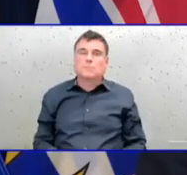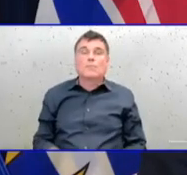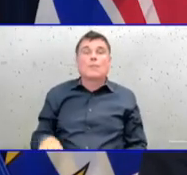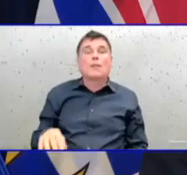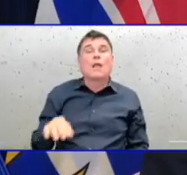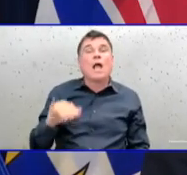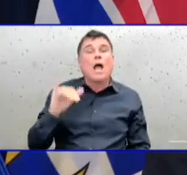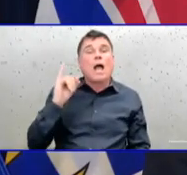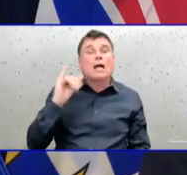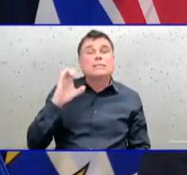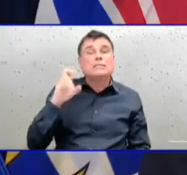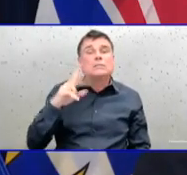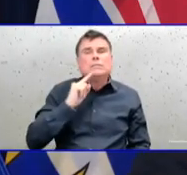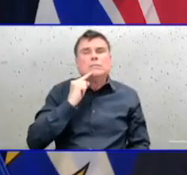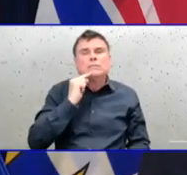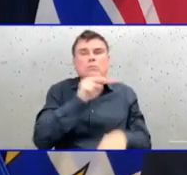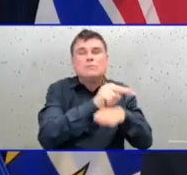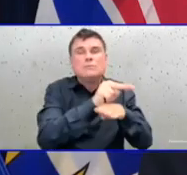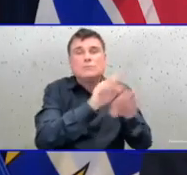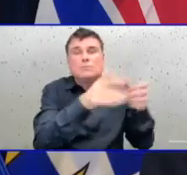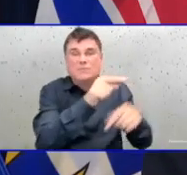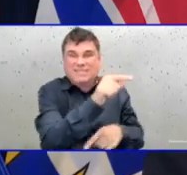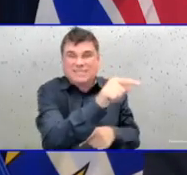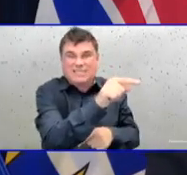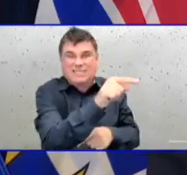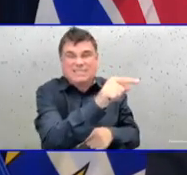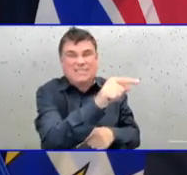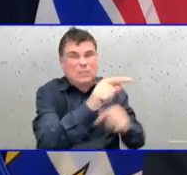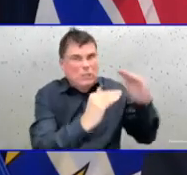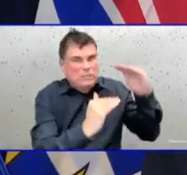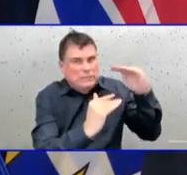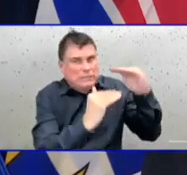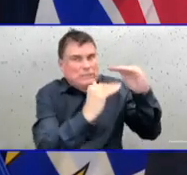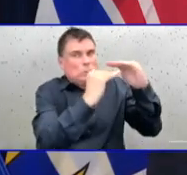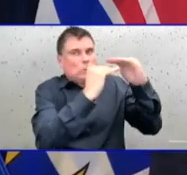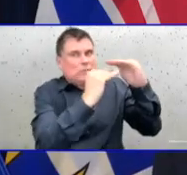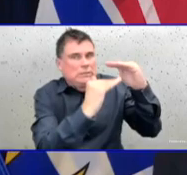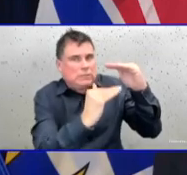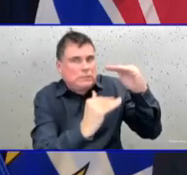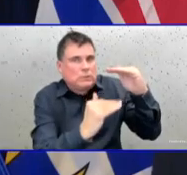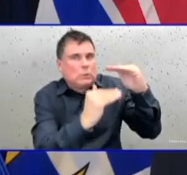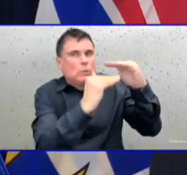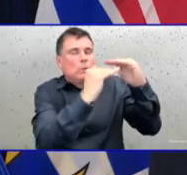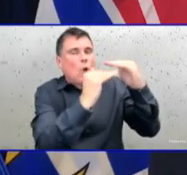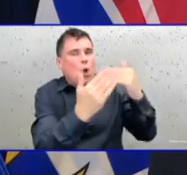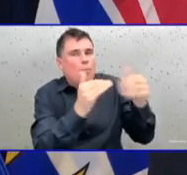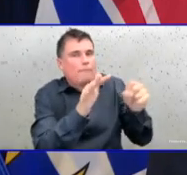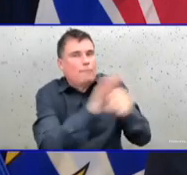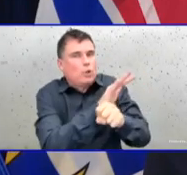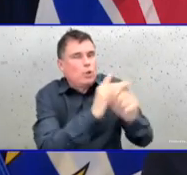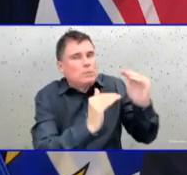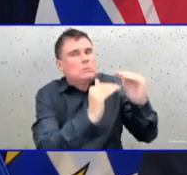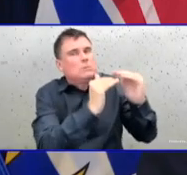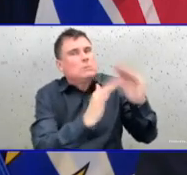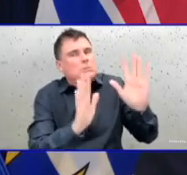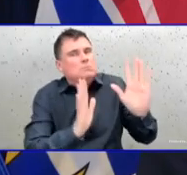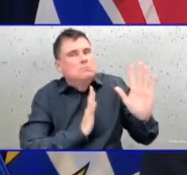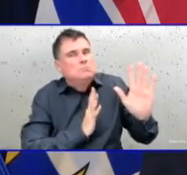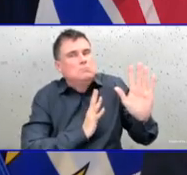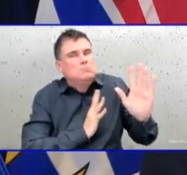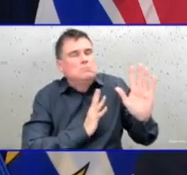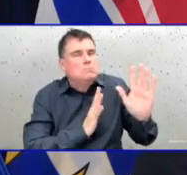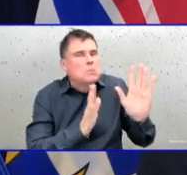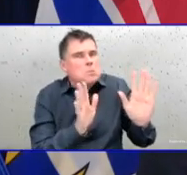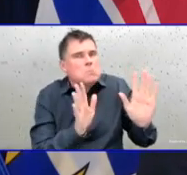base beds. Of course, there are 728 base and surge beds. That gives you a sense of where it is, where those numbers are.